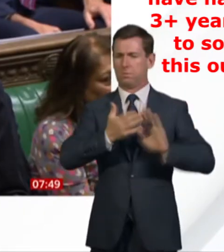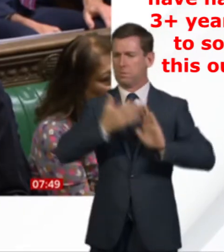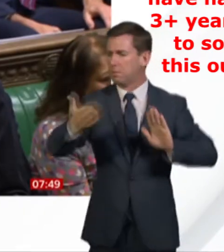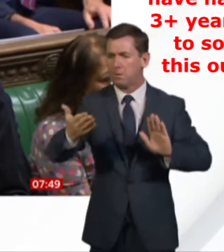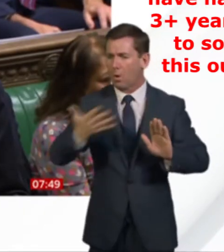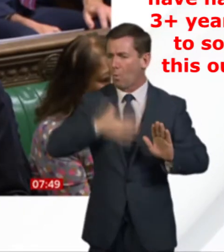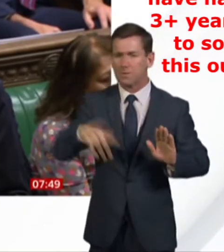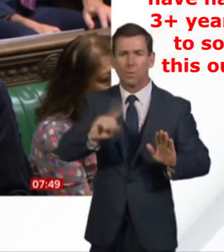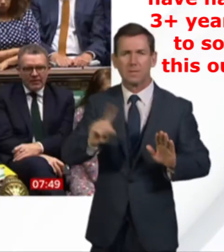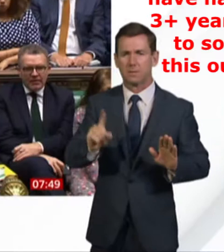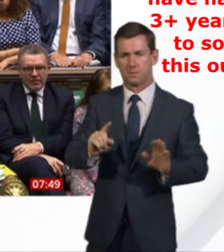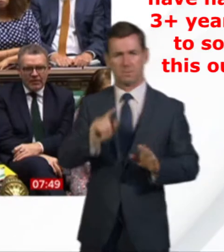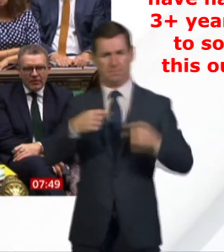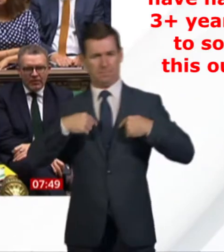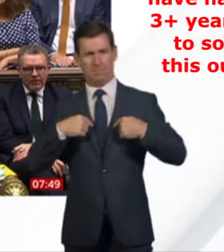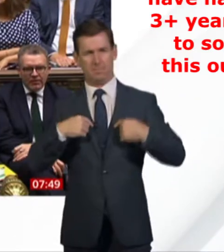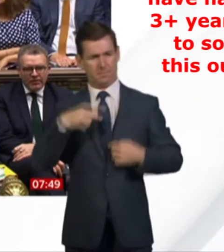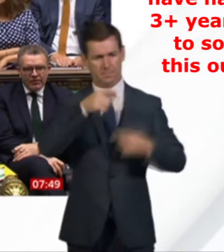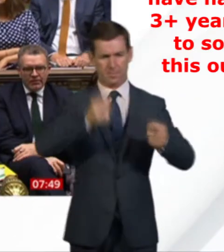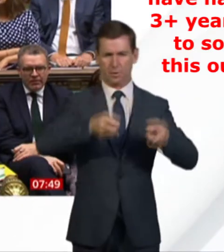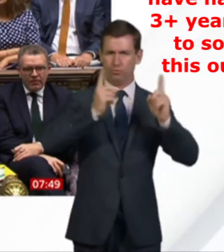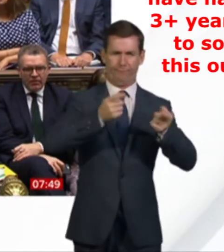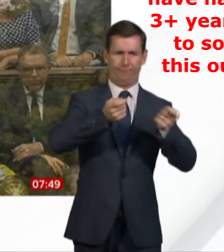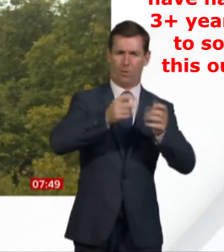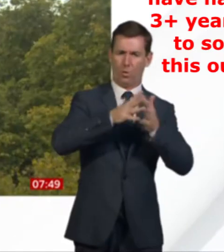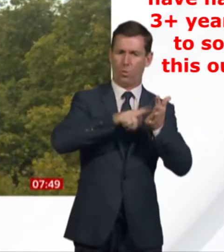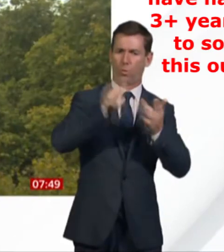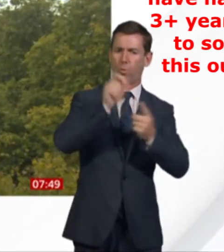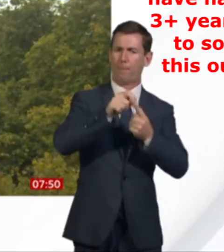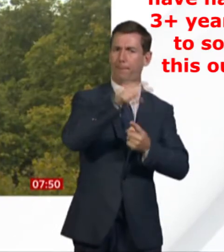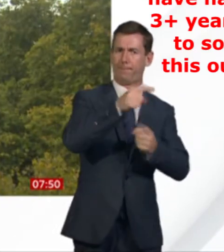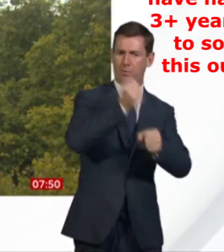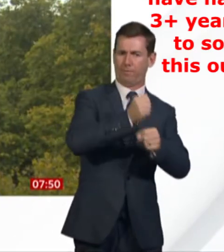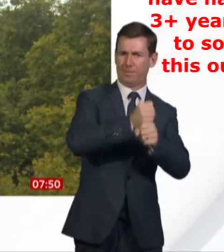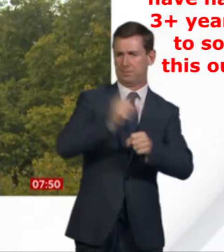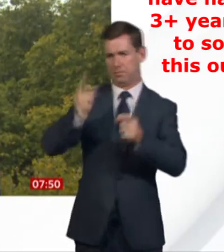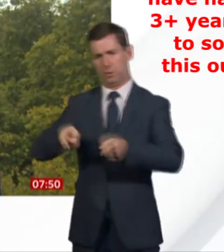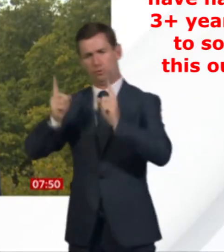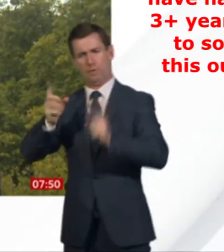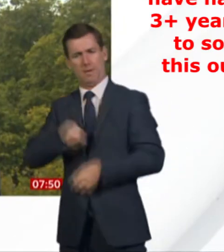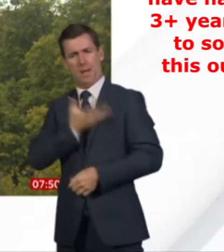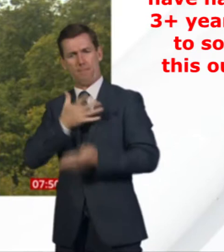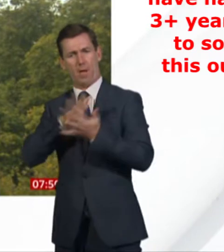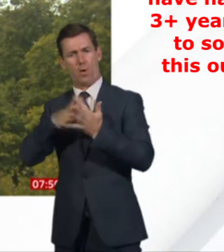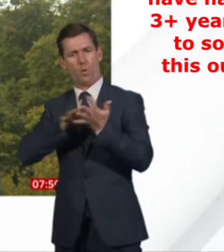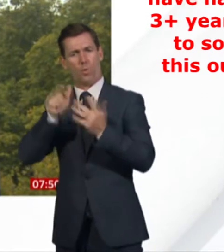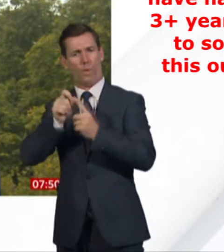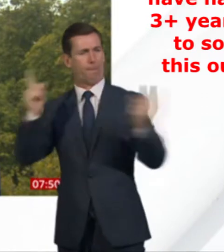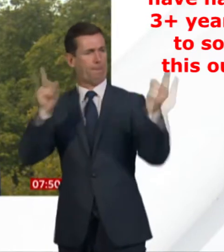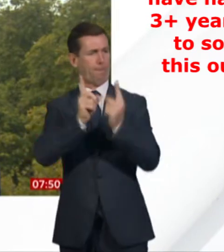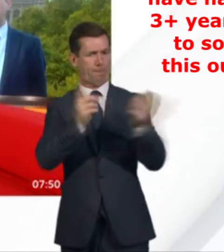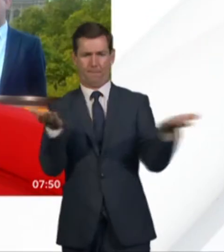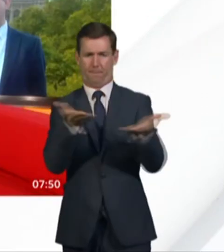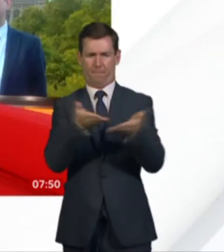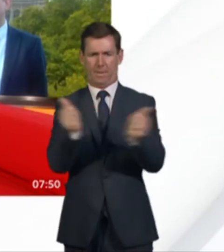Well, that's now for the chief whip of the government and the chief whip of the Labour party to negotiate and agree something between them. But what do you think?